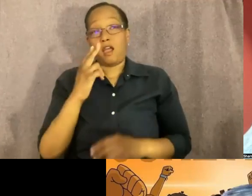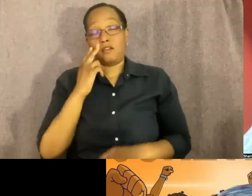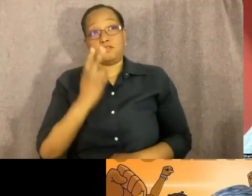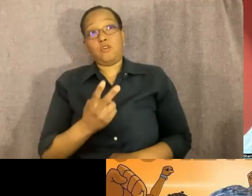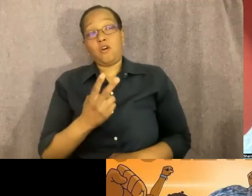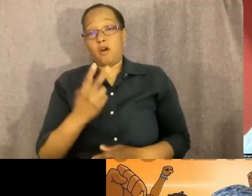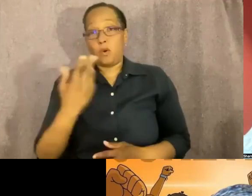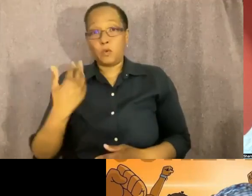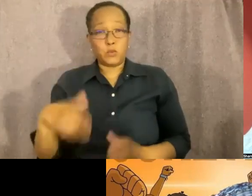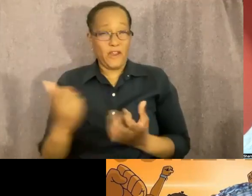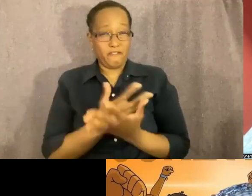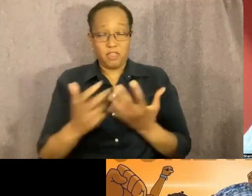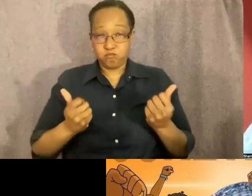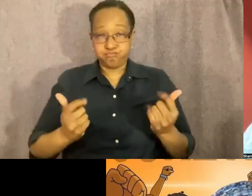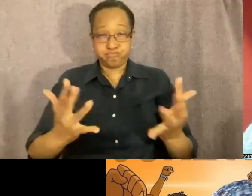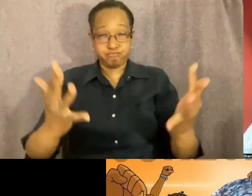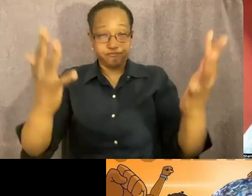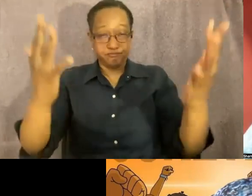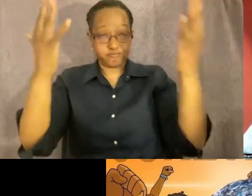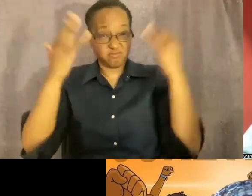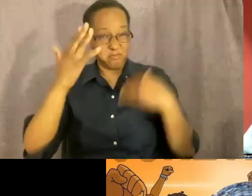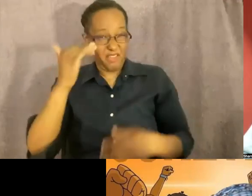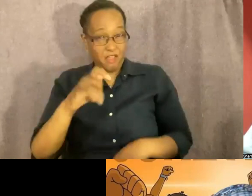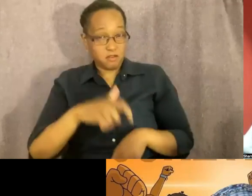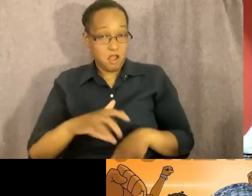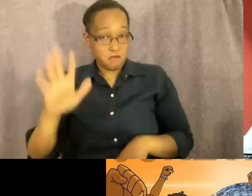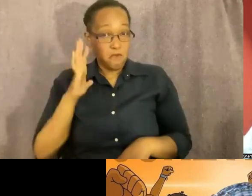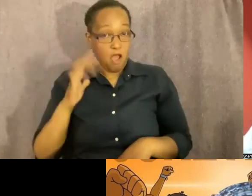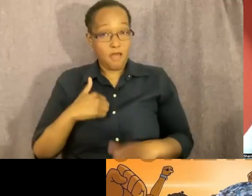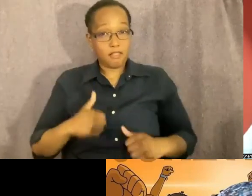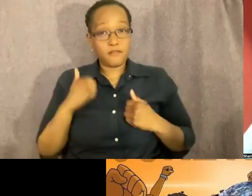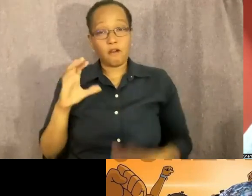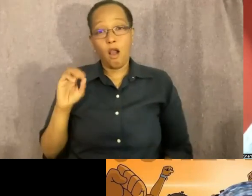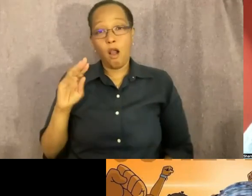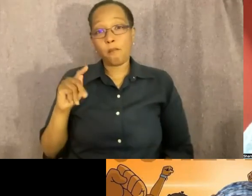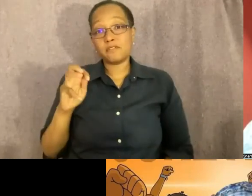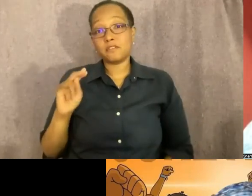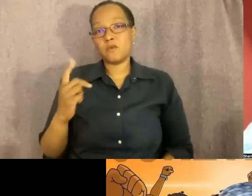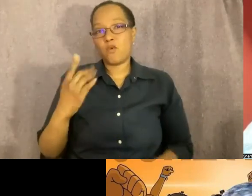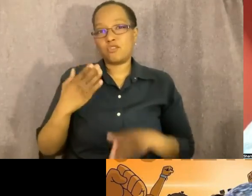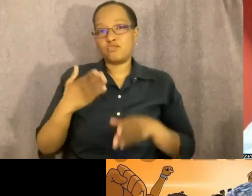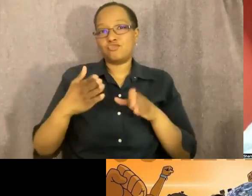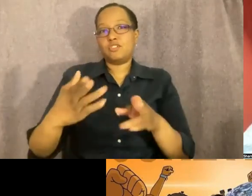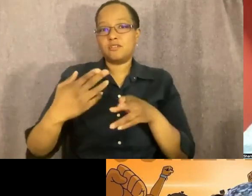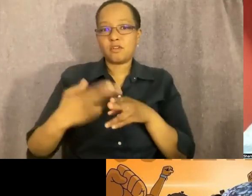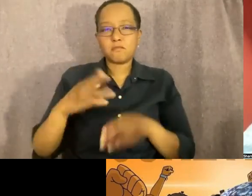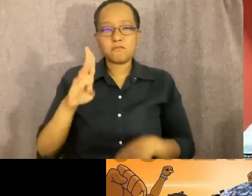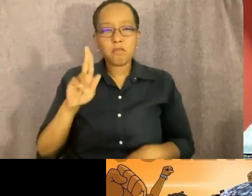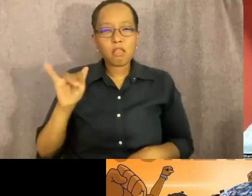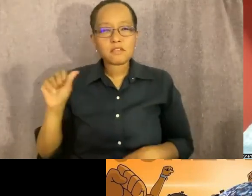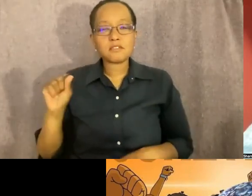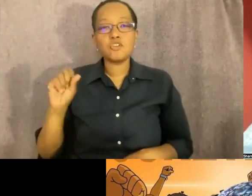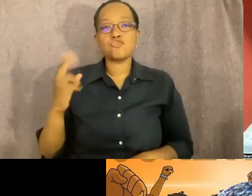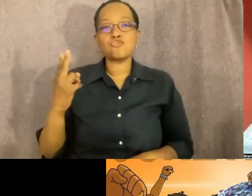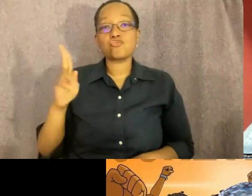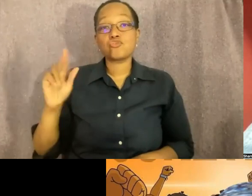just everything going up in flames, because I lived in Compton at the time on a street called Bullis. Suge Knight lived